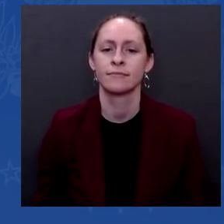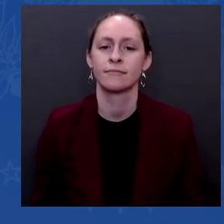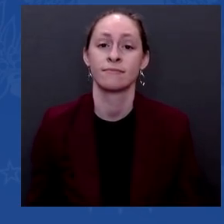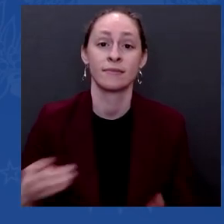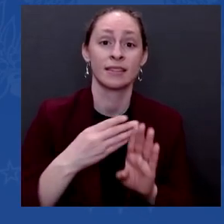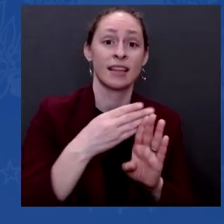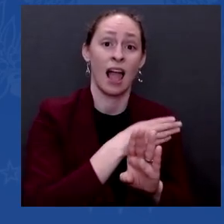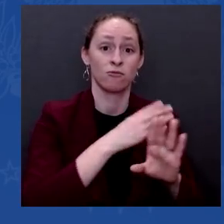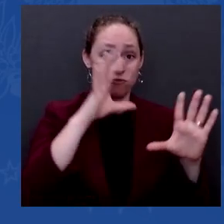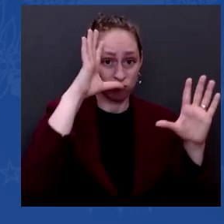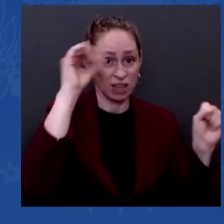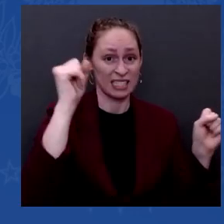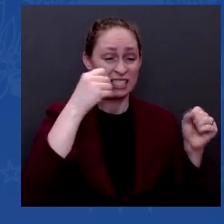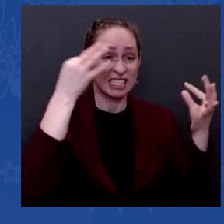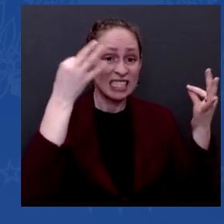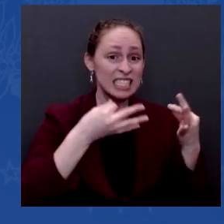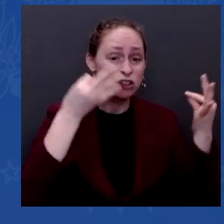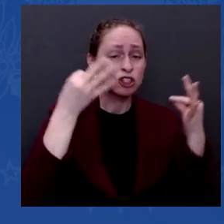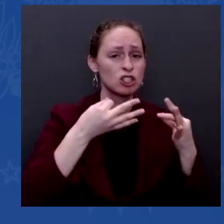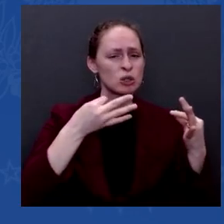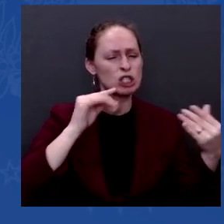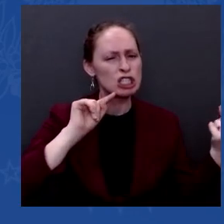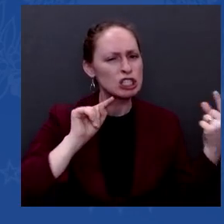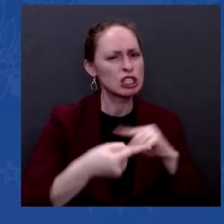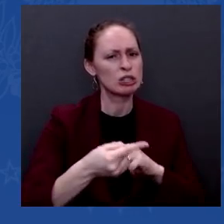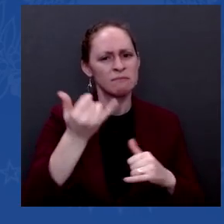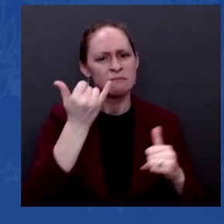down on the back. Now I'll go to this side, okay?